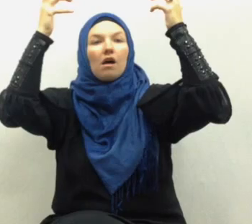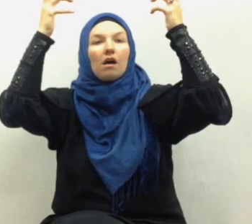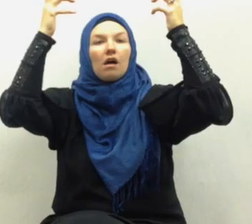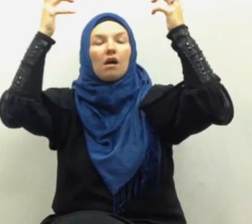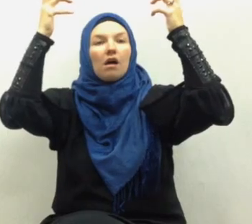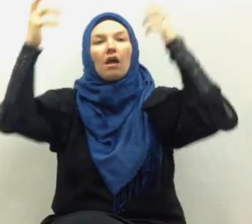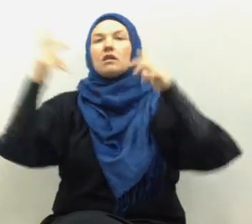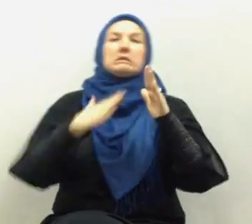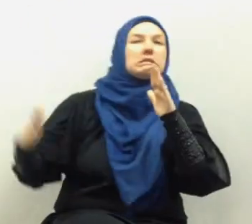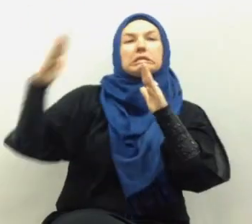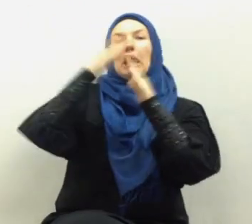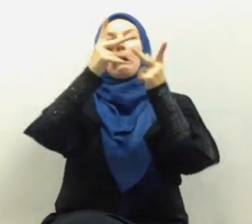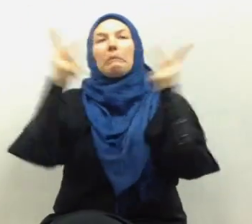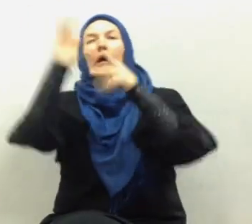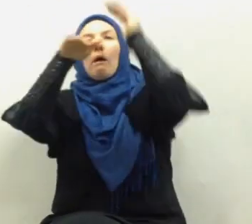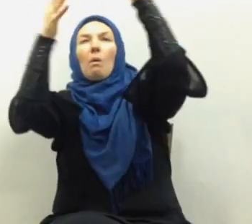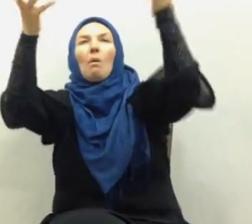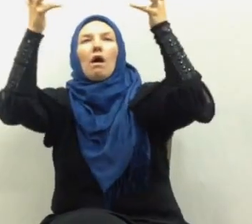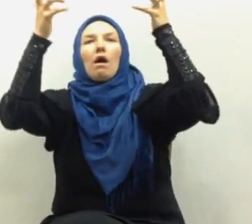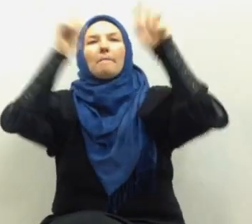commitment to Allah it's not going to happen